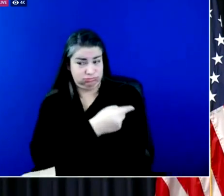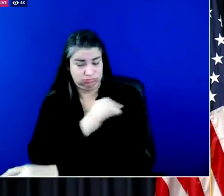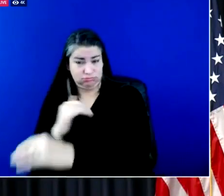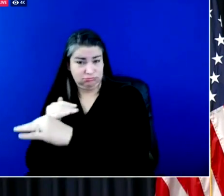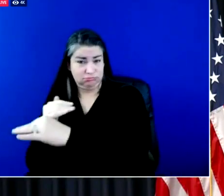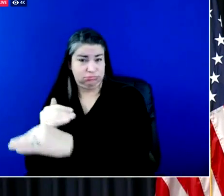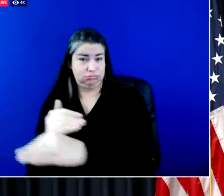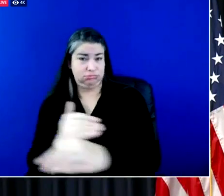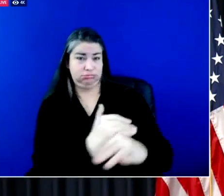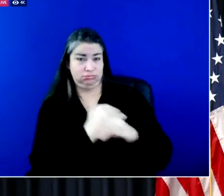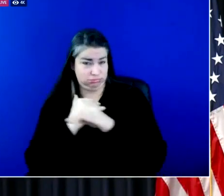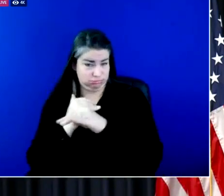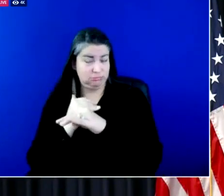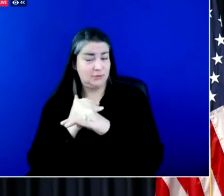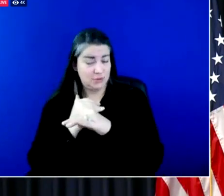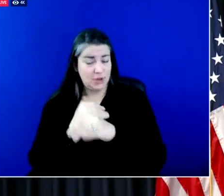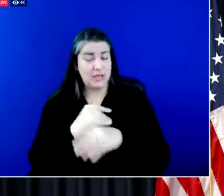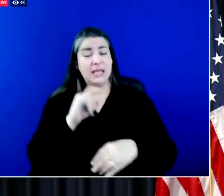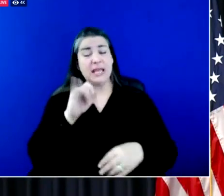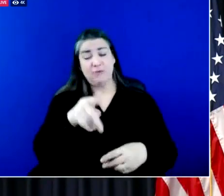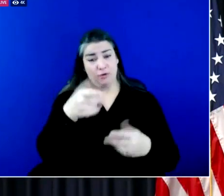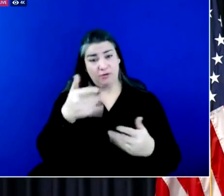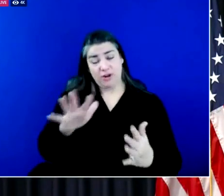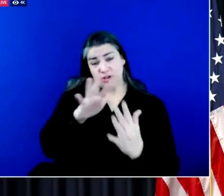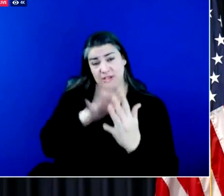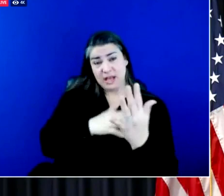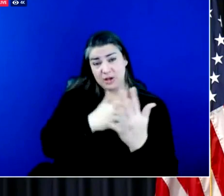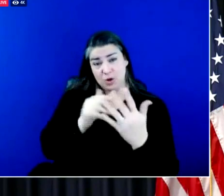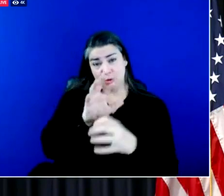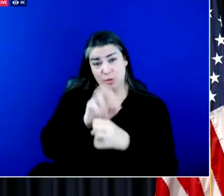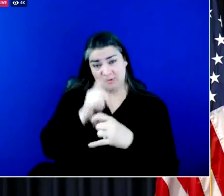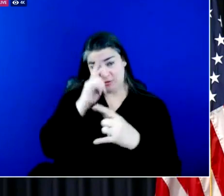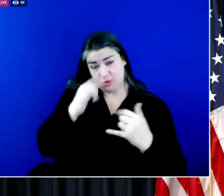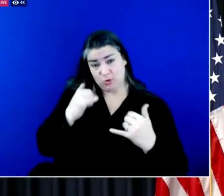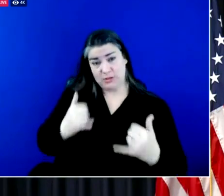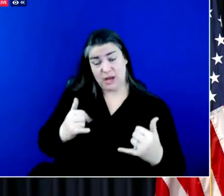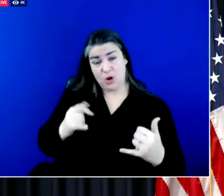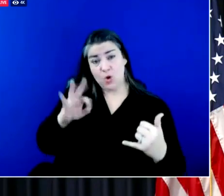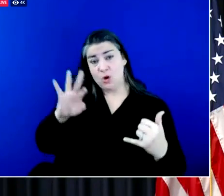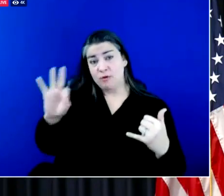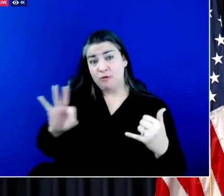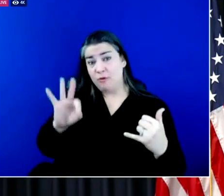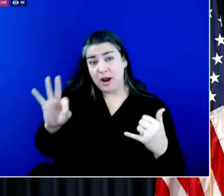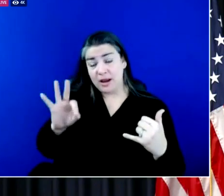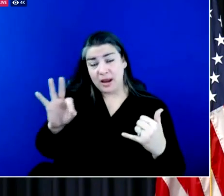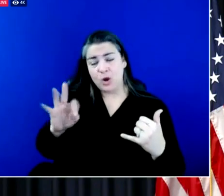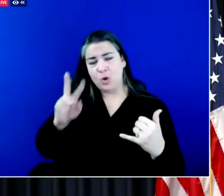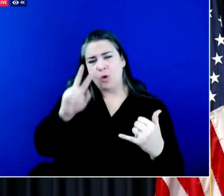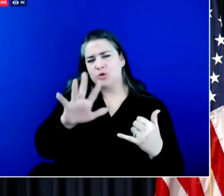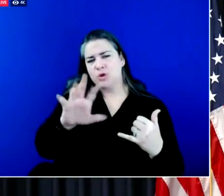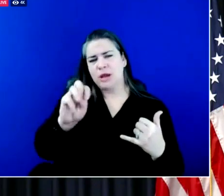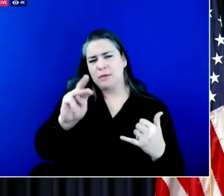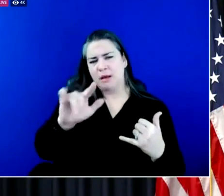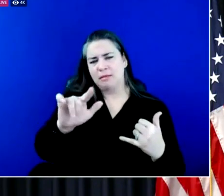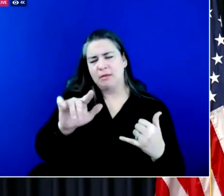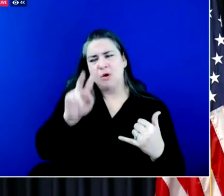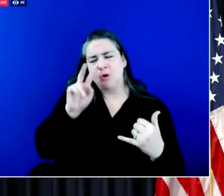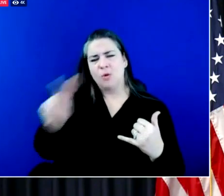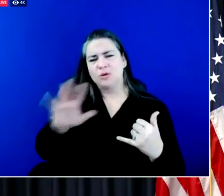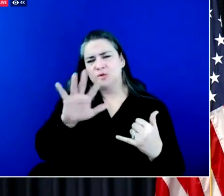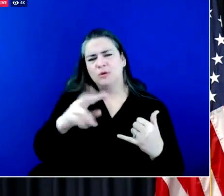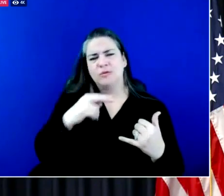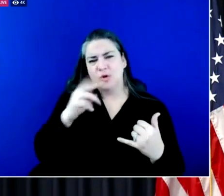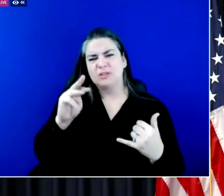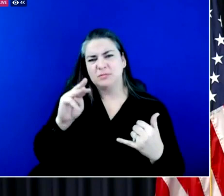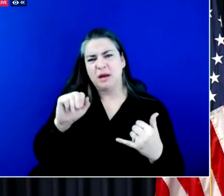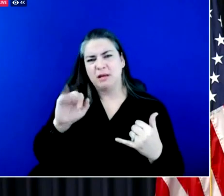If you have an appointment scheduled for today or even Friday, keep a close eye on your email or voicemail so that you can